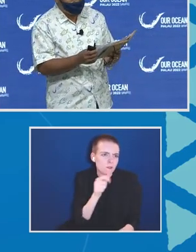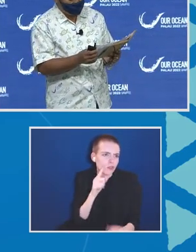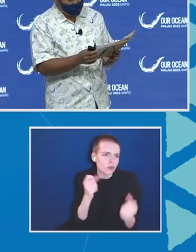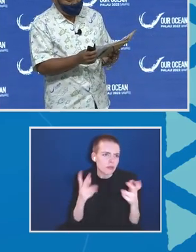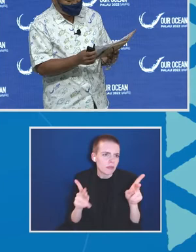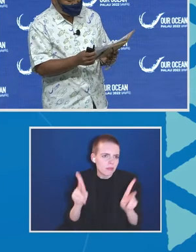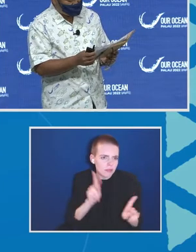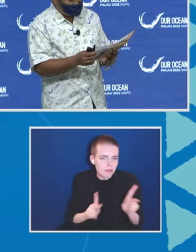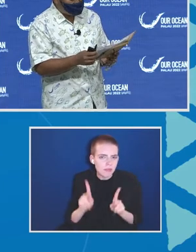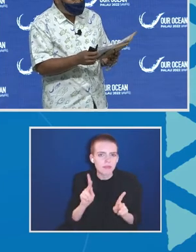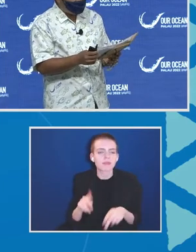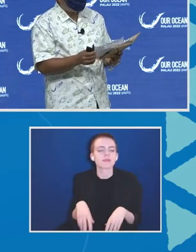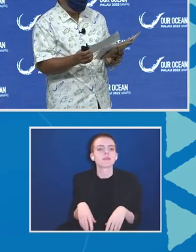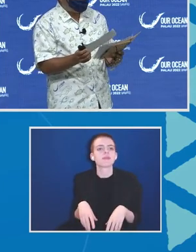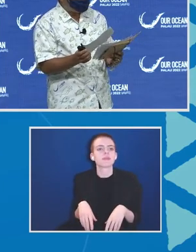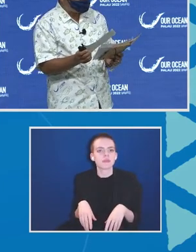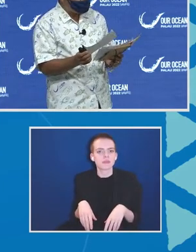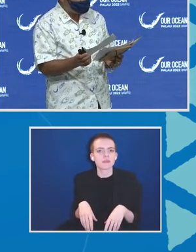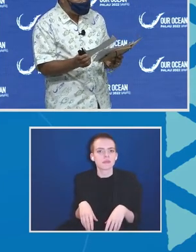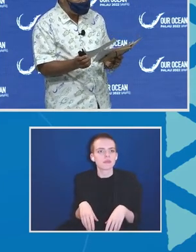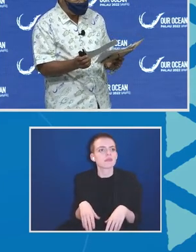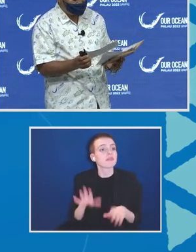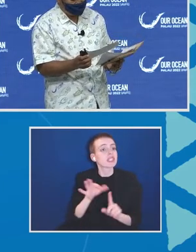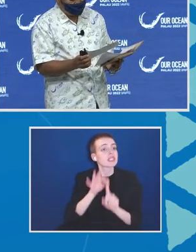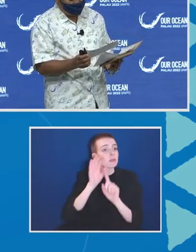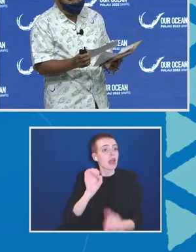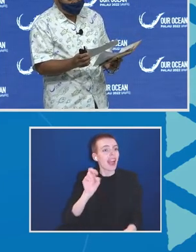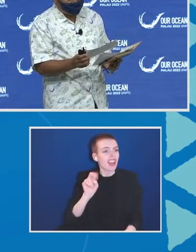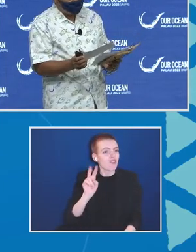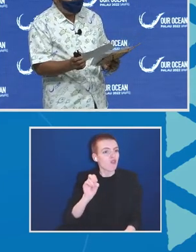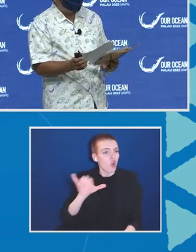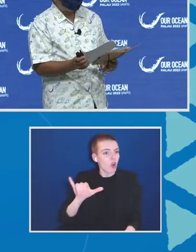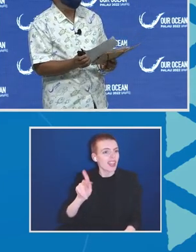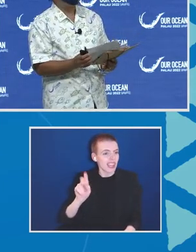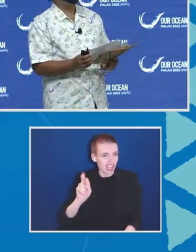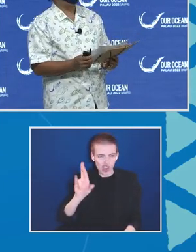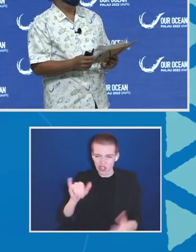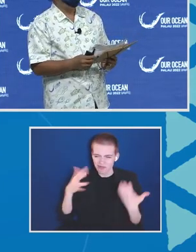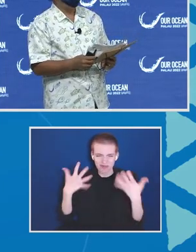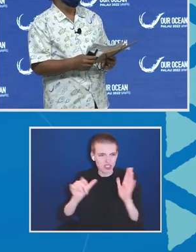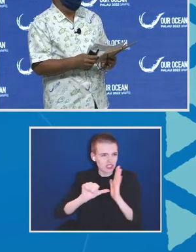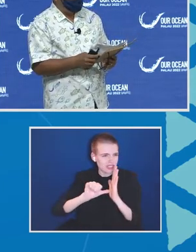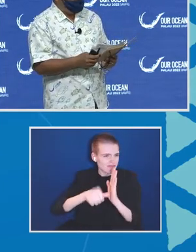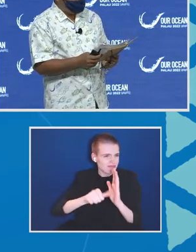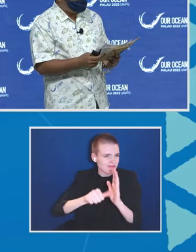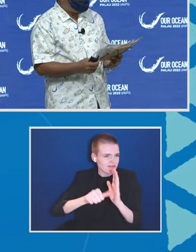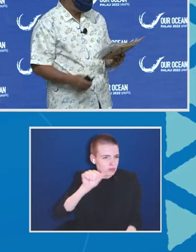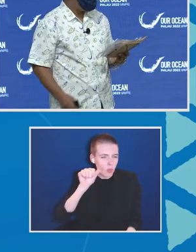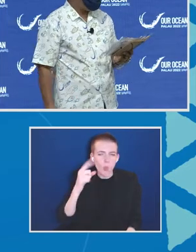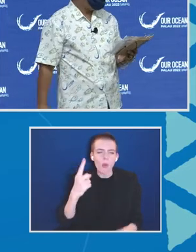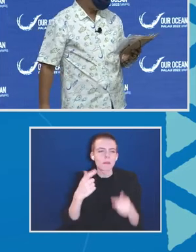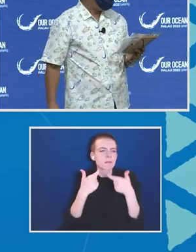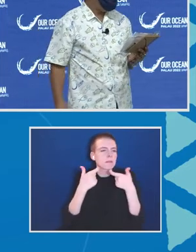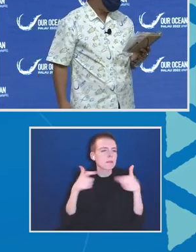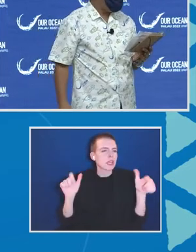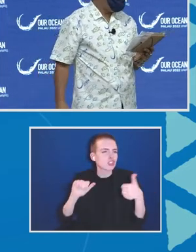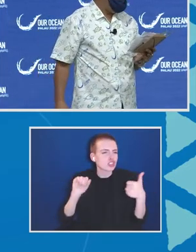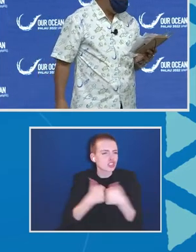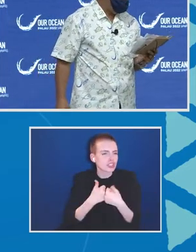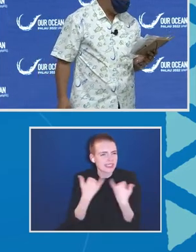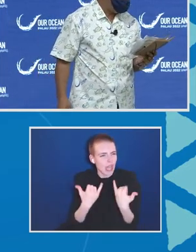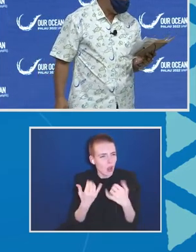the Presidential Special Envoy Kerry emphasized yesterday that one of the growing challenges to sustainable